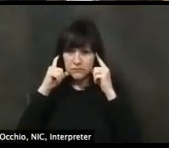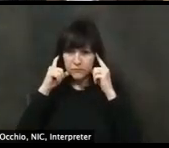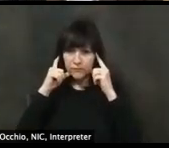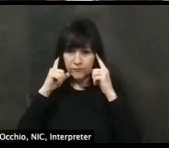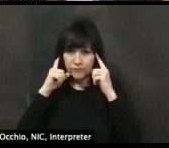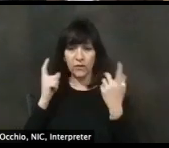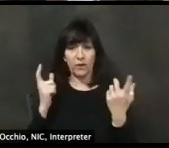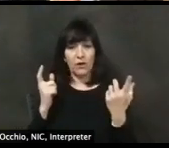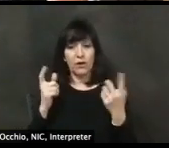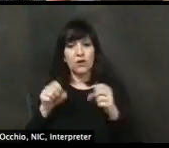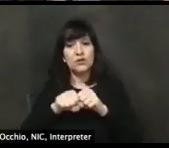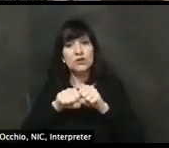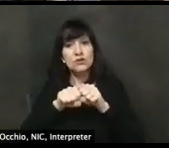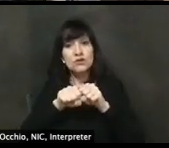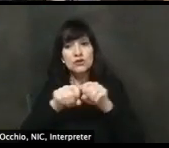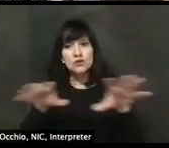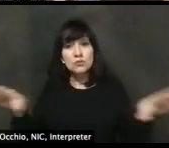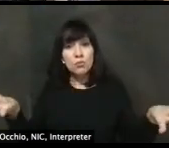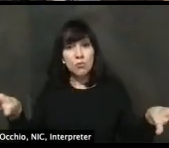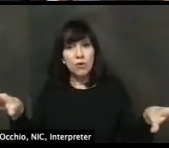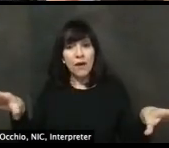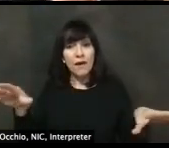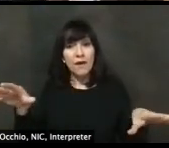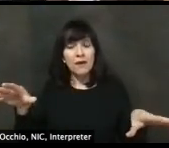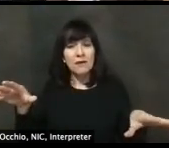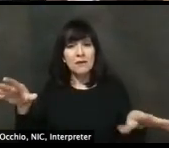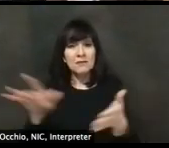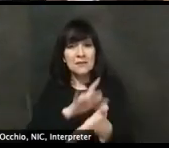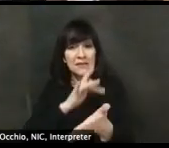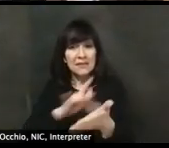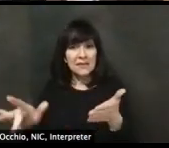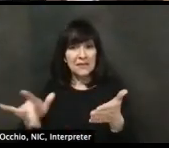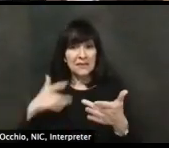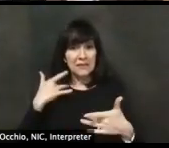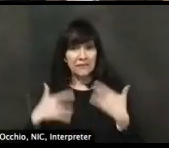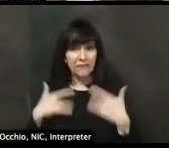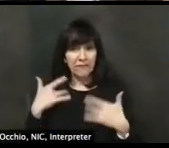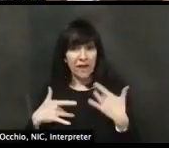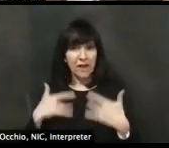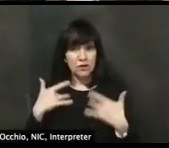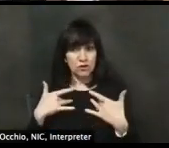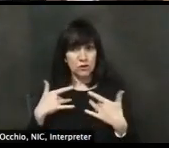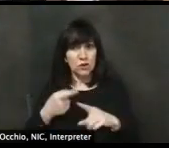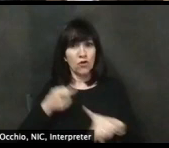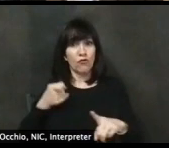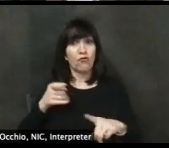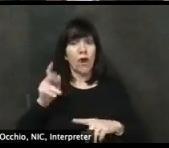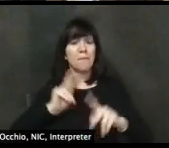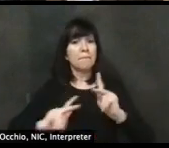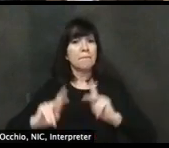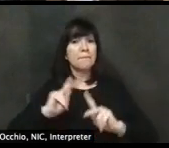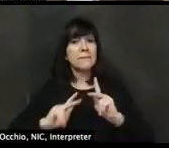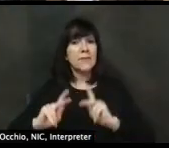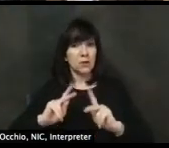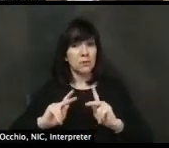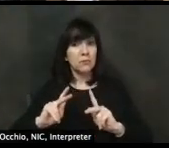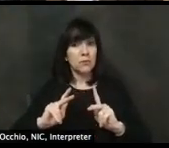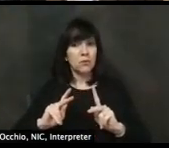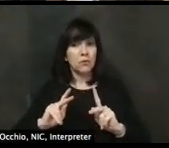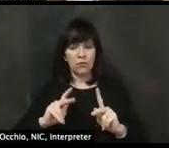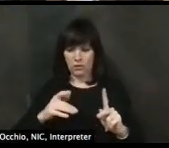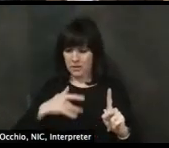from people who have no clue that they have it. They don't have a cough. They're just talking and the droplets are coming out. And, and